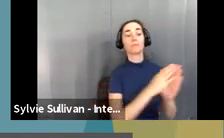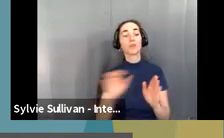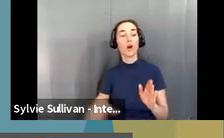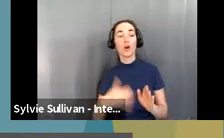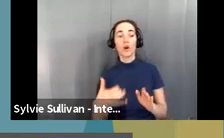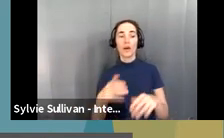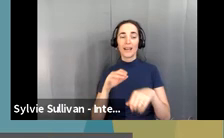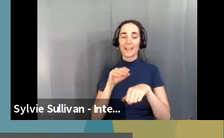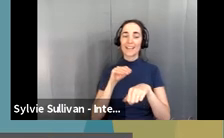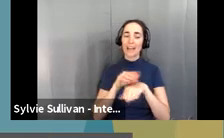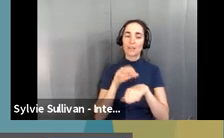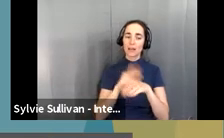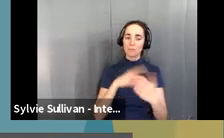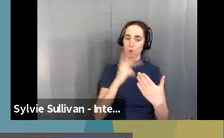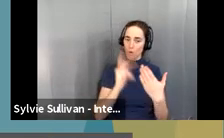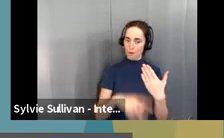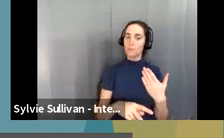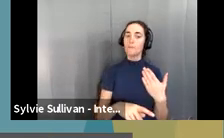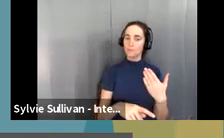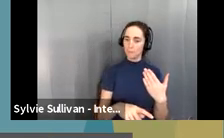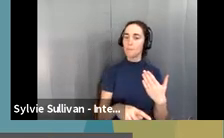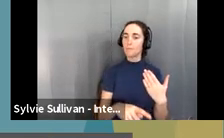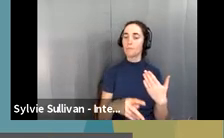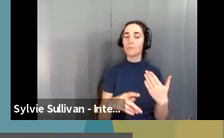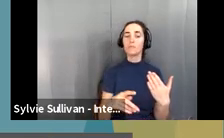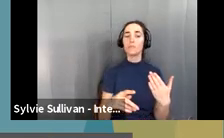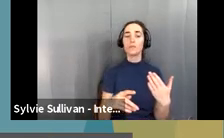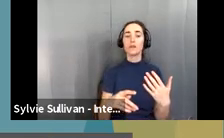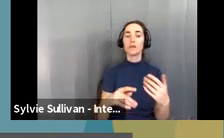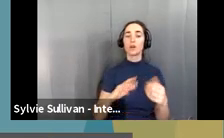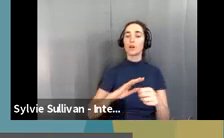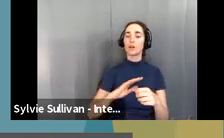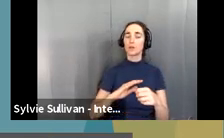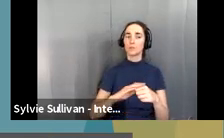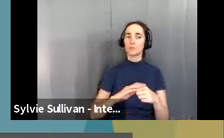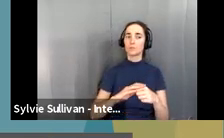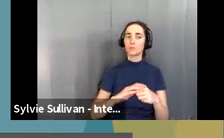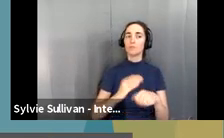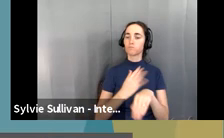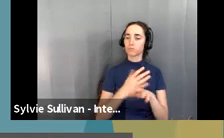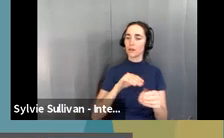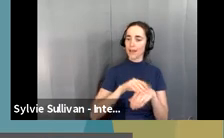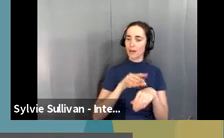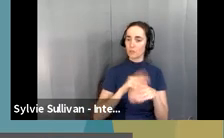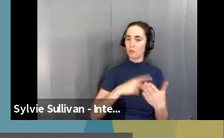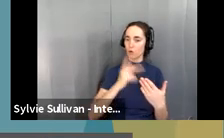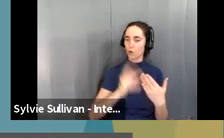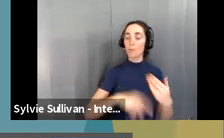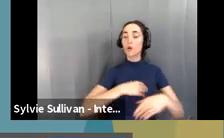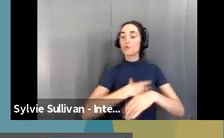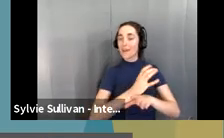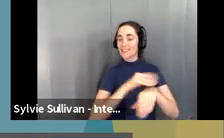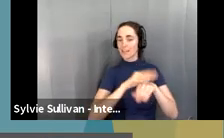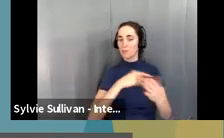we have a lot of COVID work going on, but in terms of our crisis counseling program, the Louisiana spirit crisis counseling